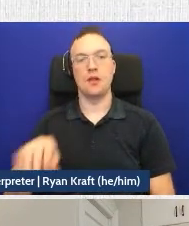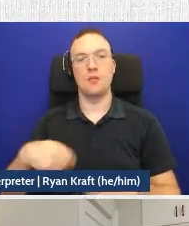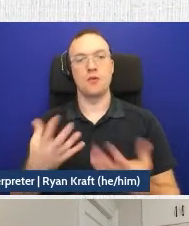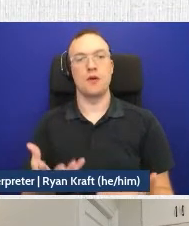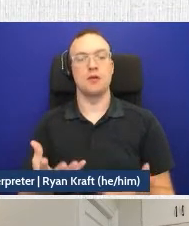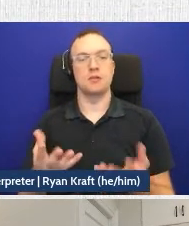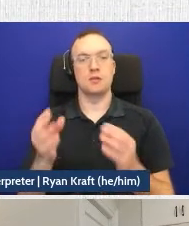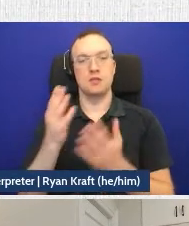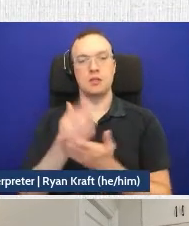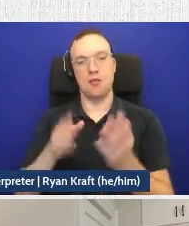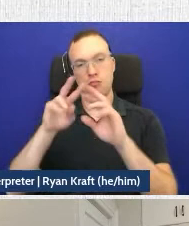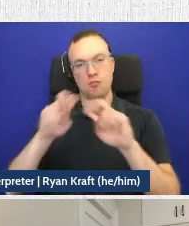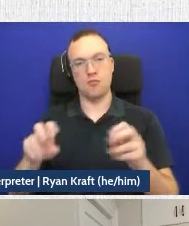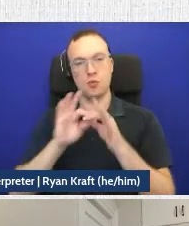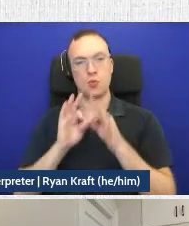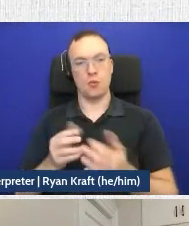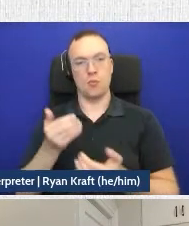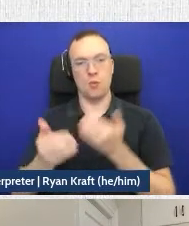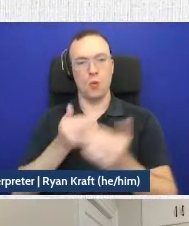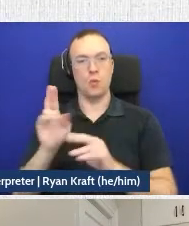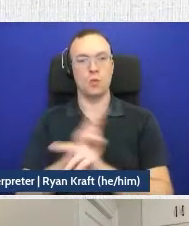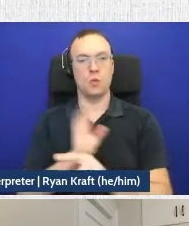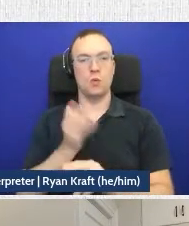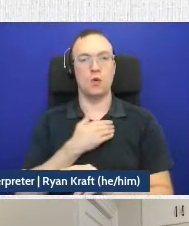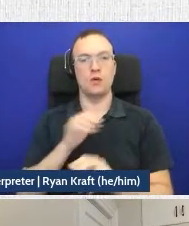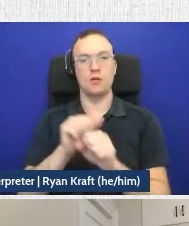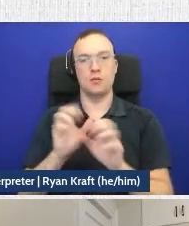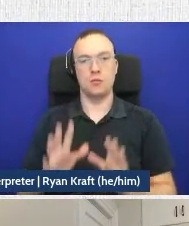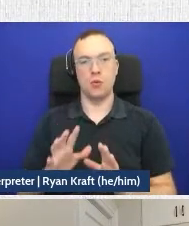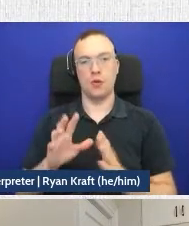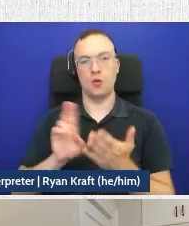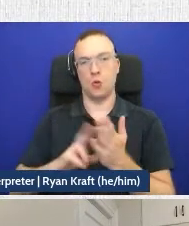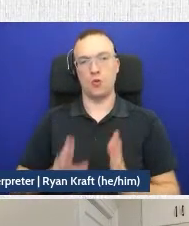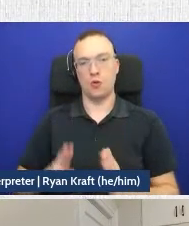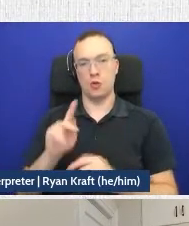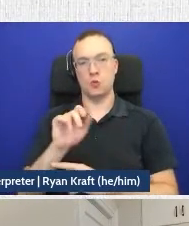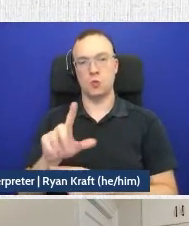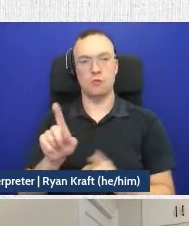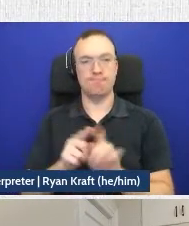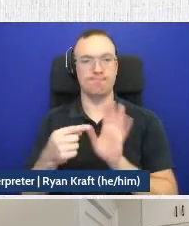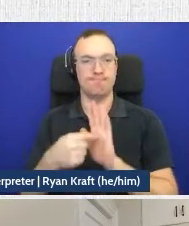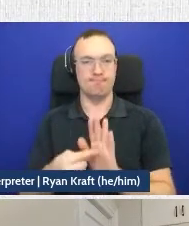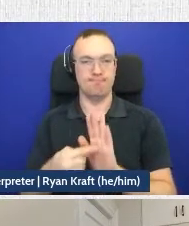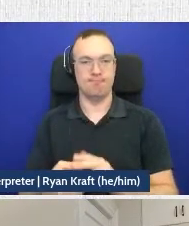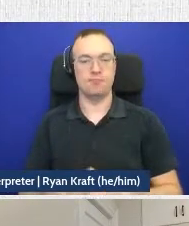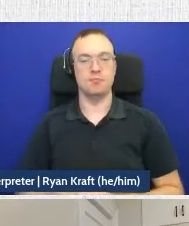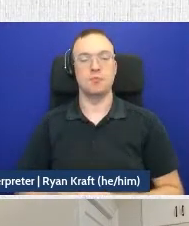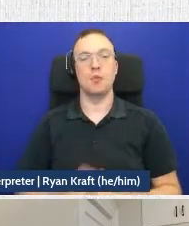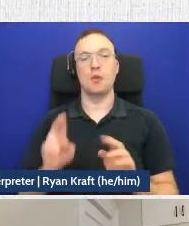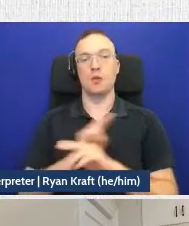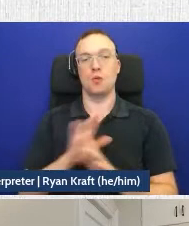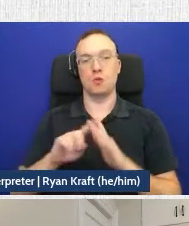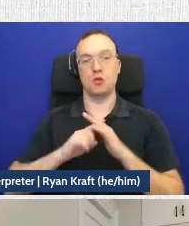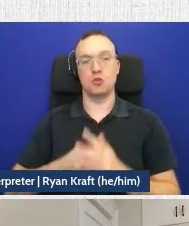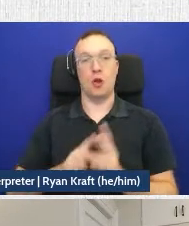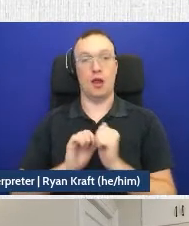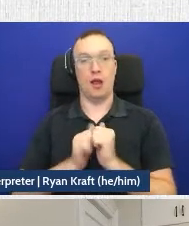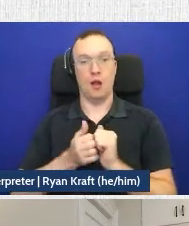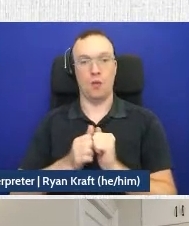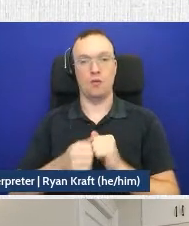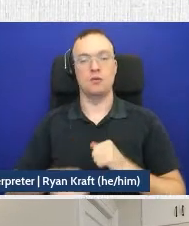of insight into the process using our employee contractor tool as the example. So the user will start by